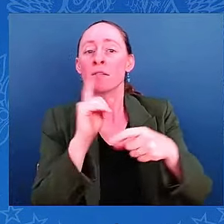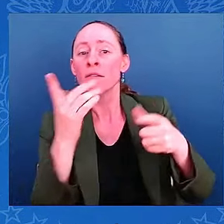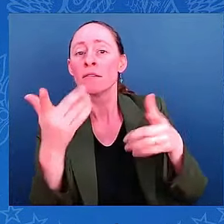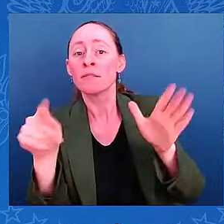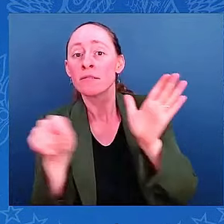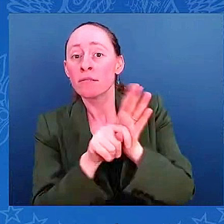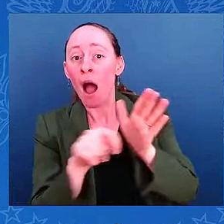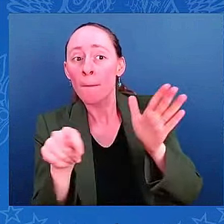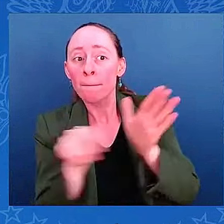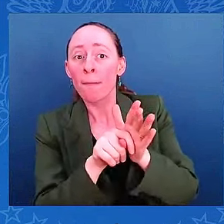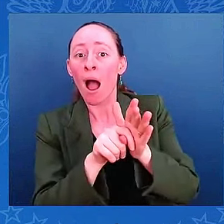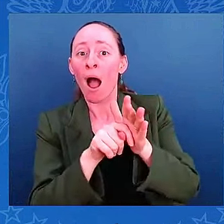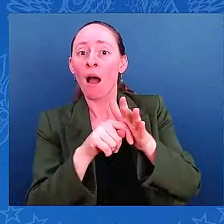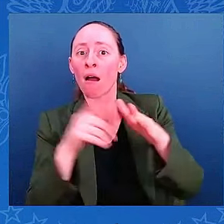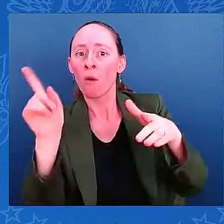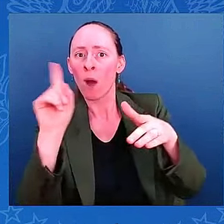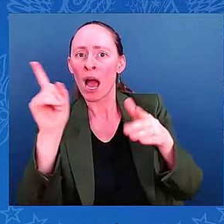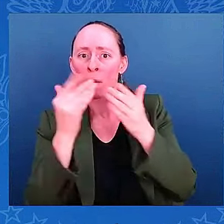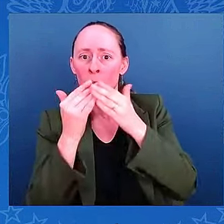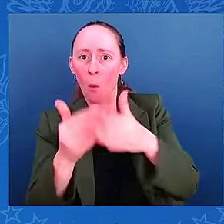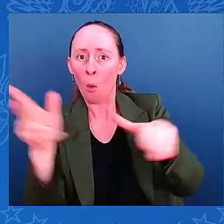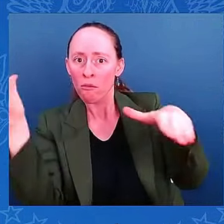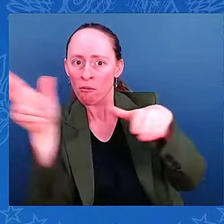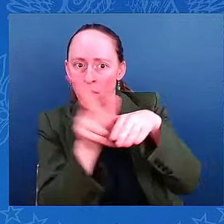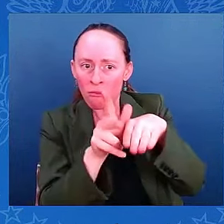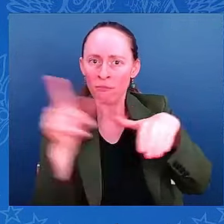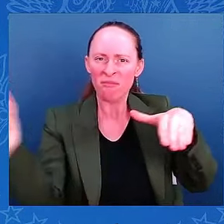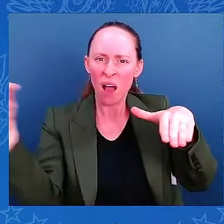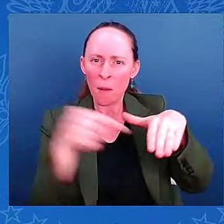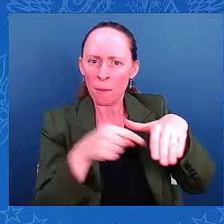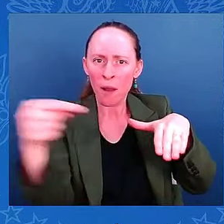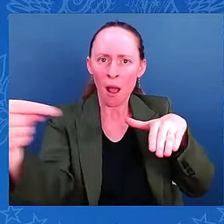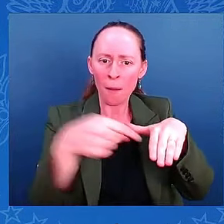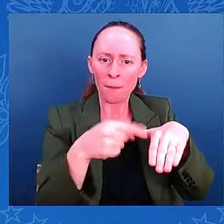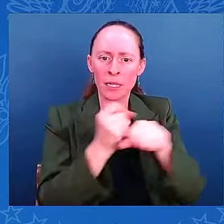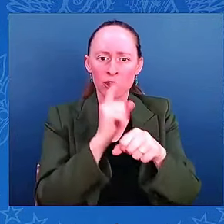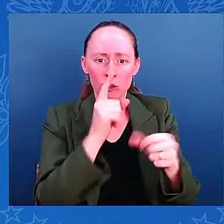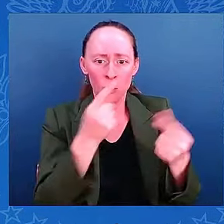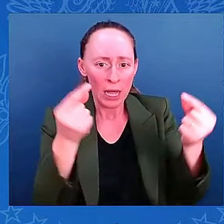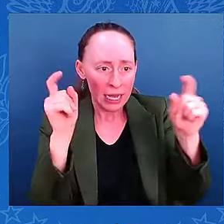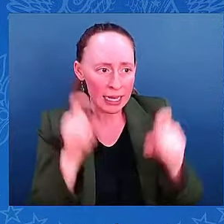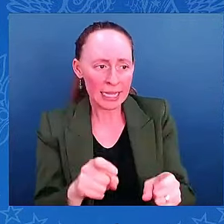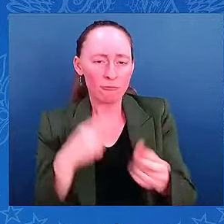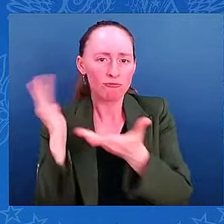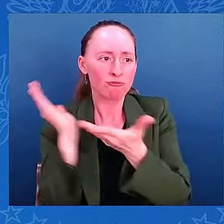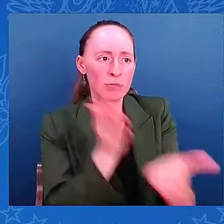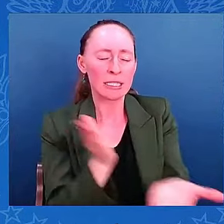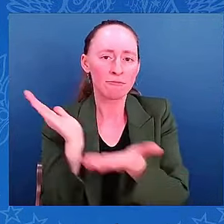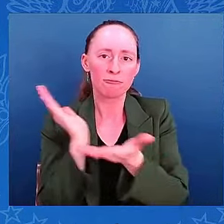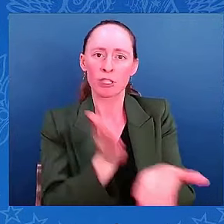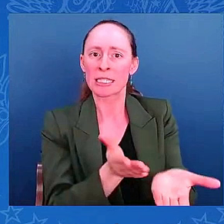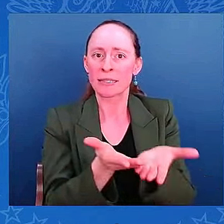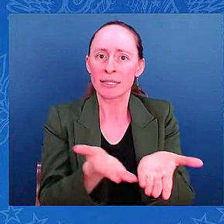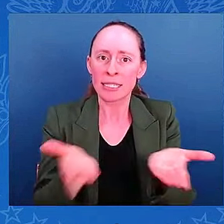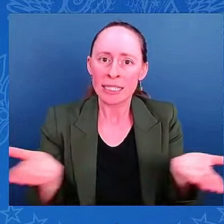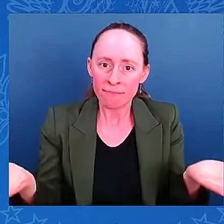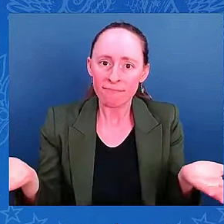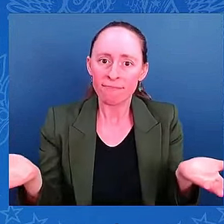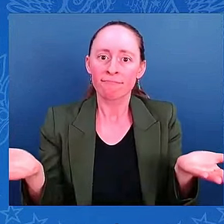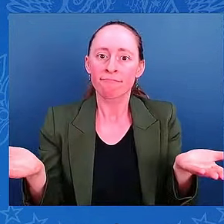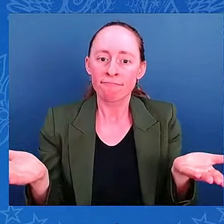and elsewhere. I want to also say that our U.S. Customs and Border Protection has devoted search and rescue